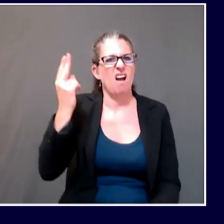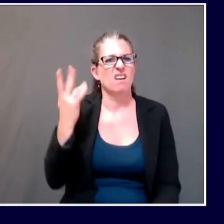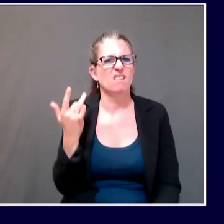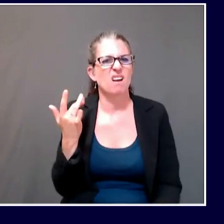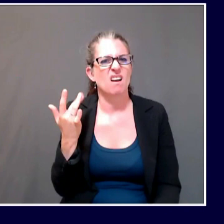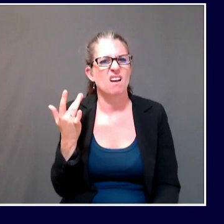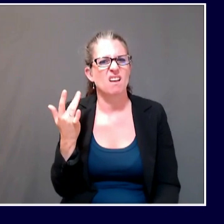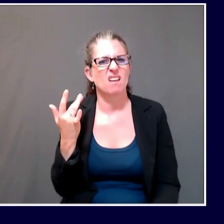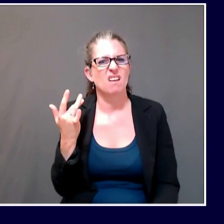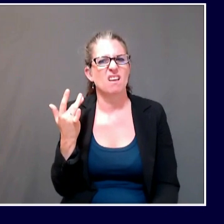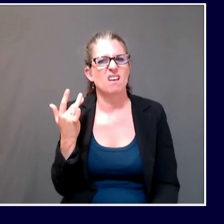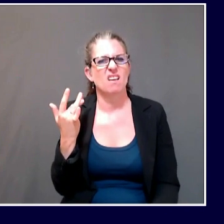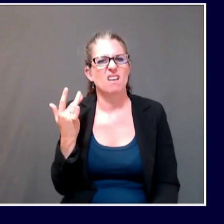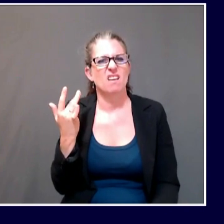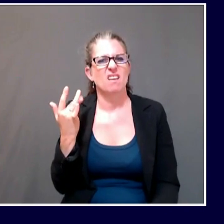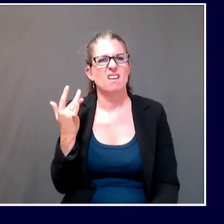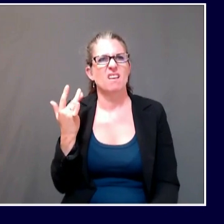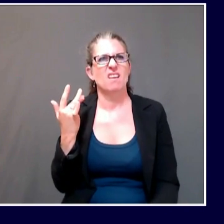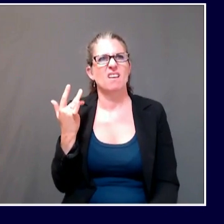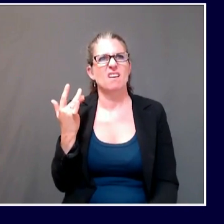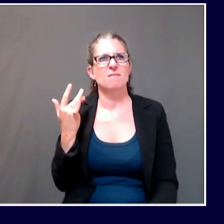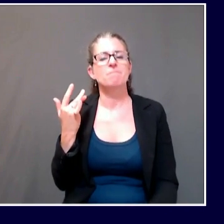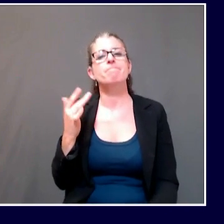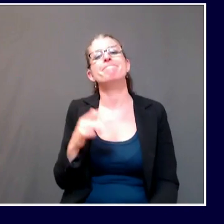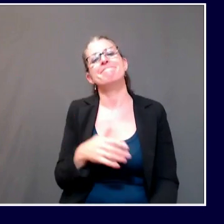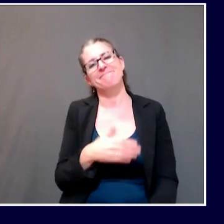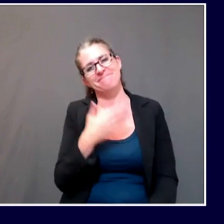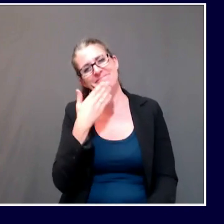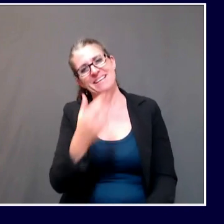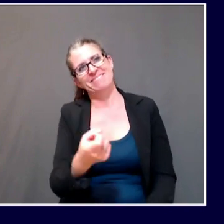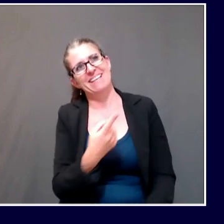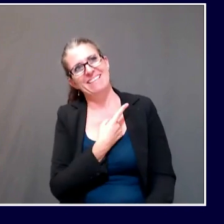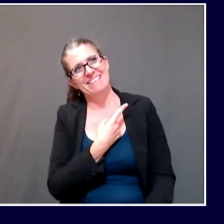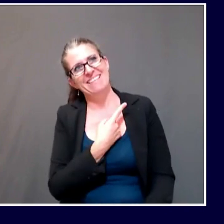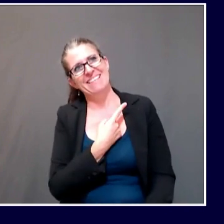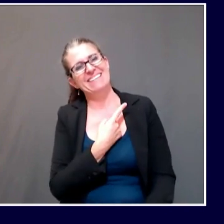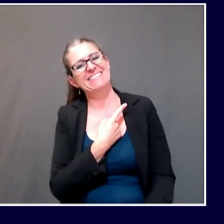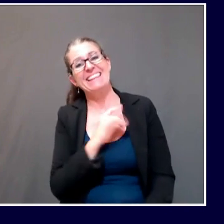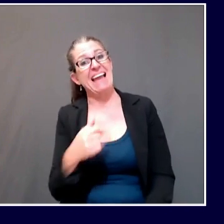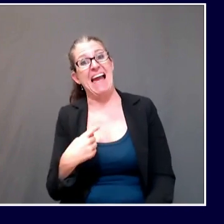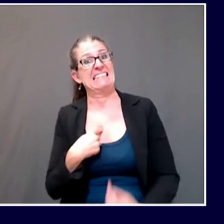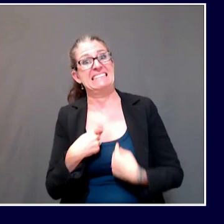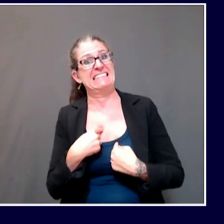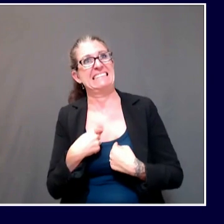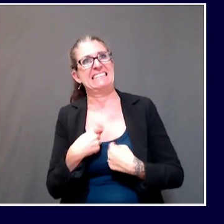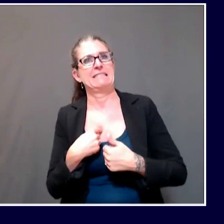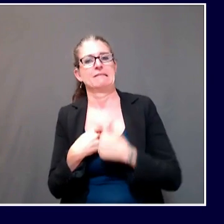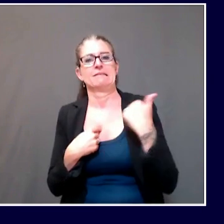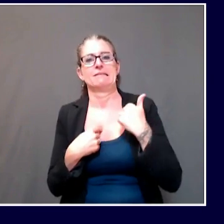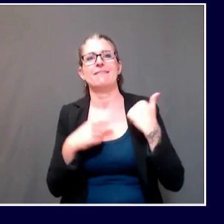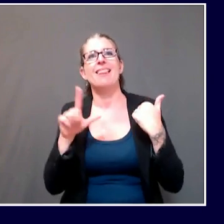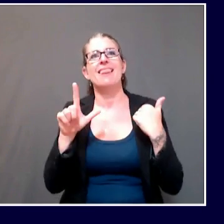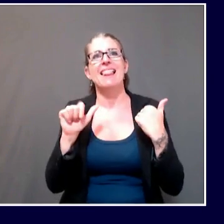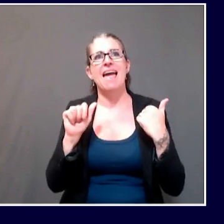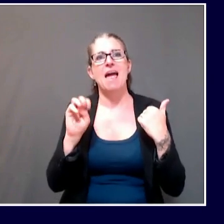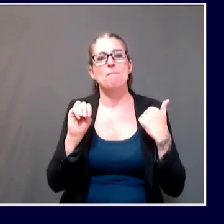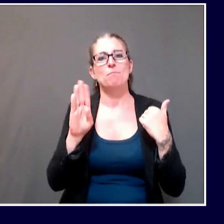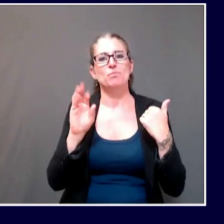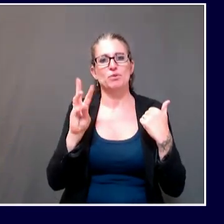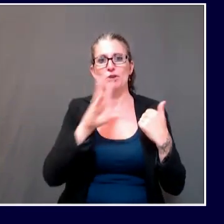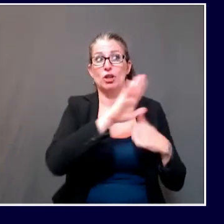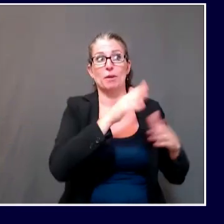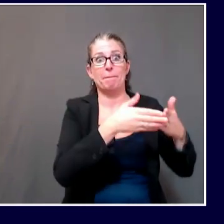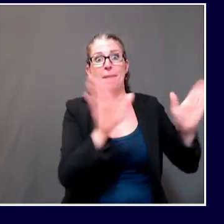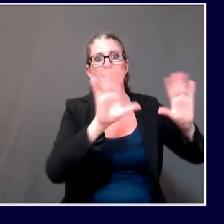going to pass this question to Commissioner Lambrou, because that's actually a public health, part of the public health discussion. Commissioner? Sure. And